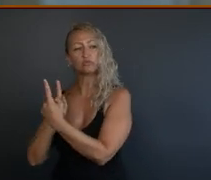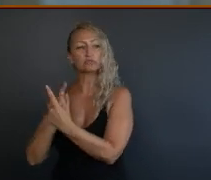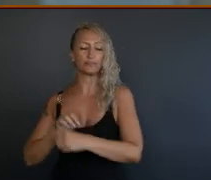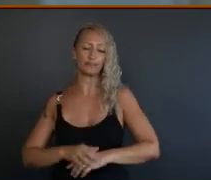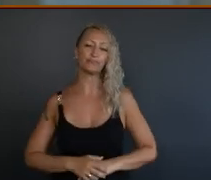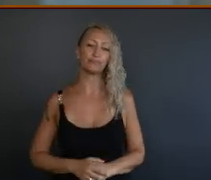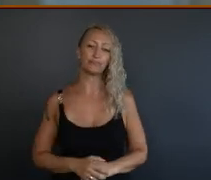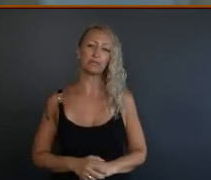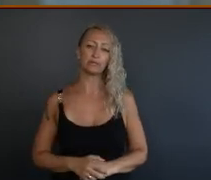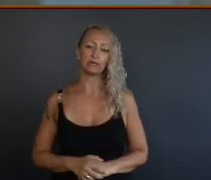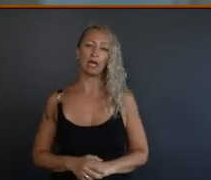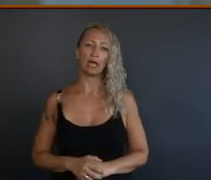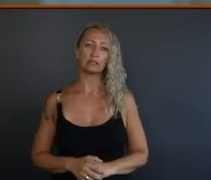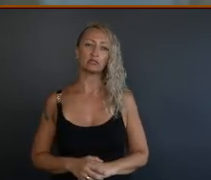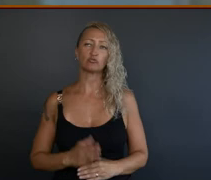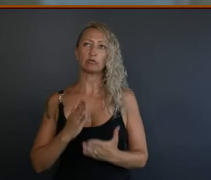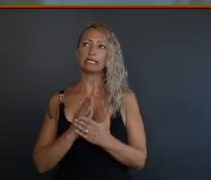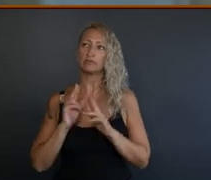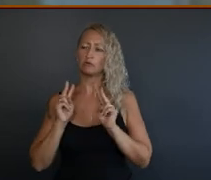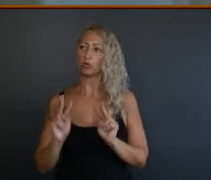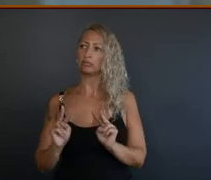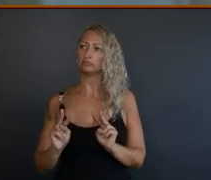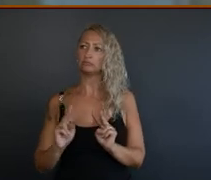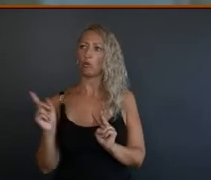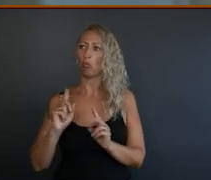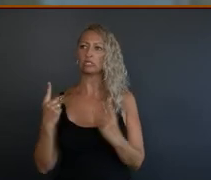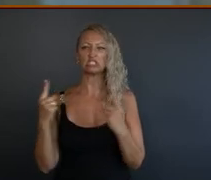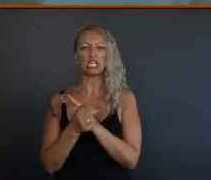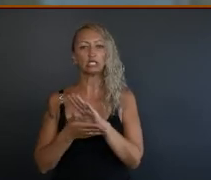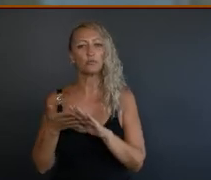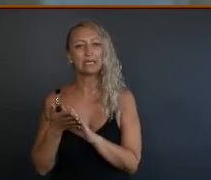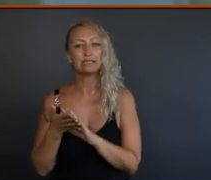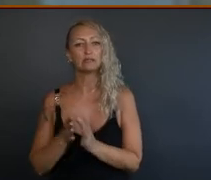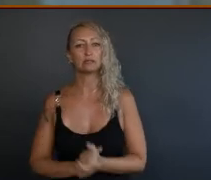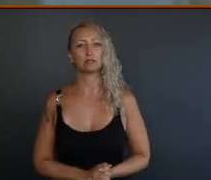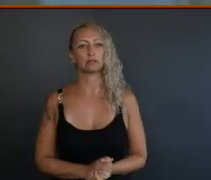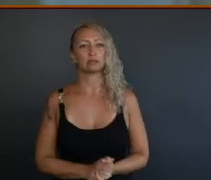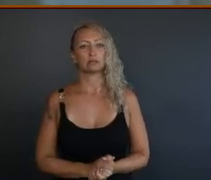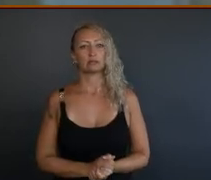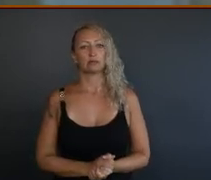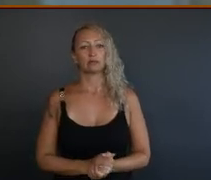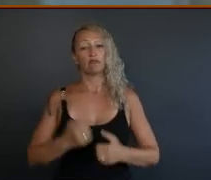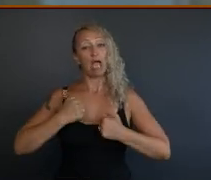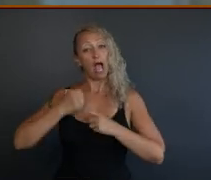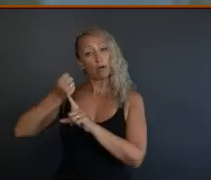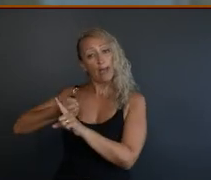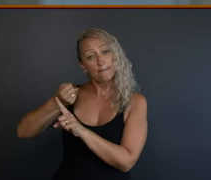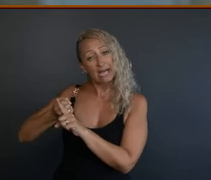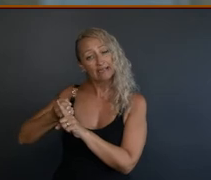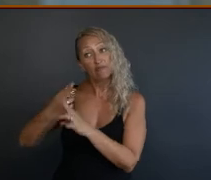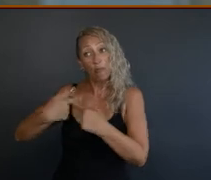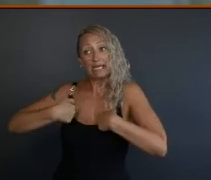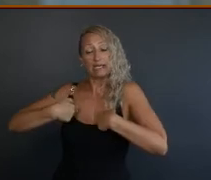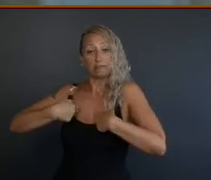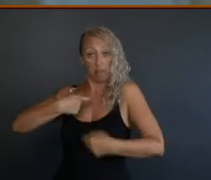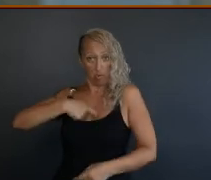level, to really look at what change looks like. And for the Gamil means no, it's just like, for me